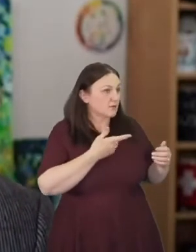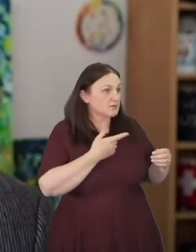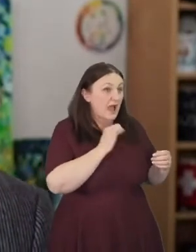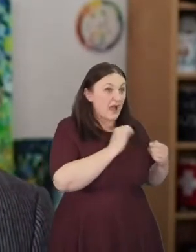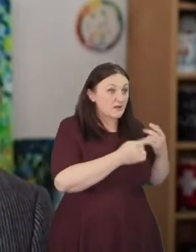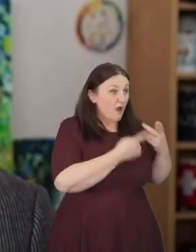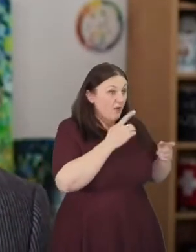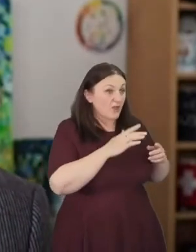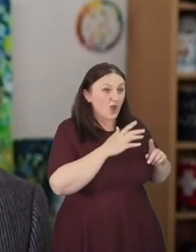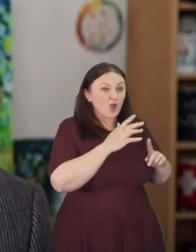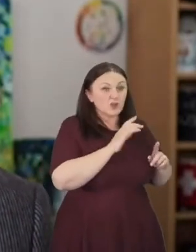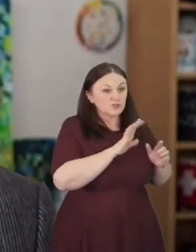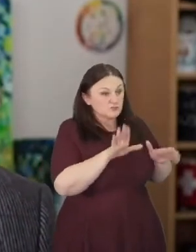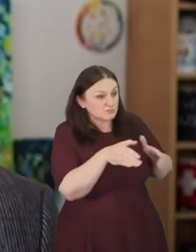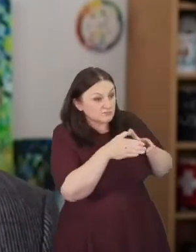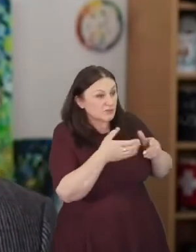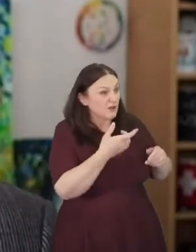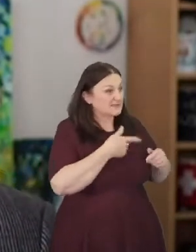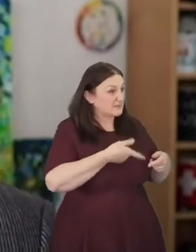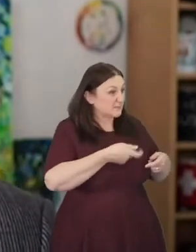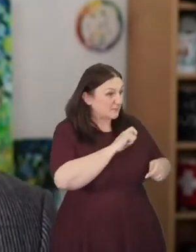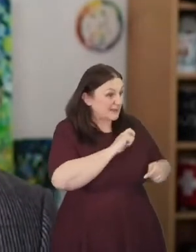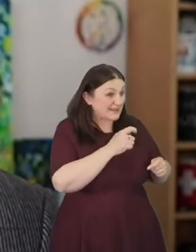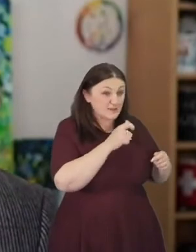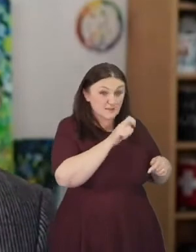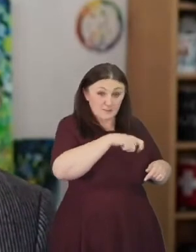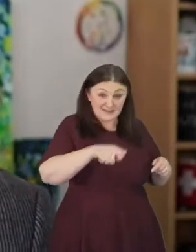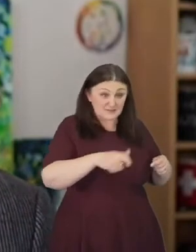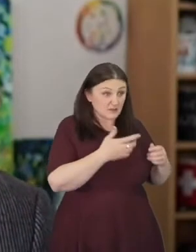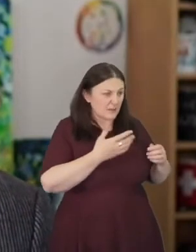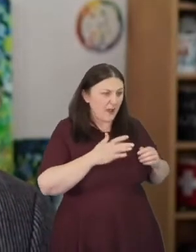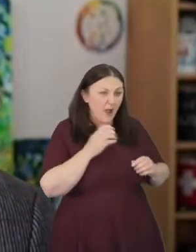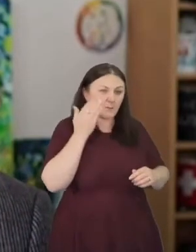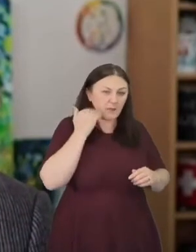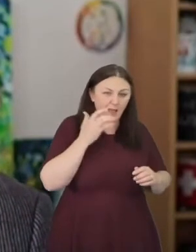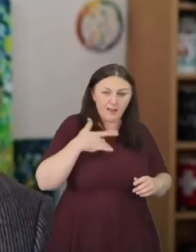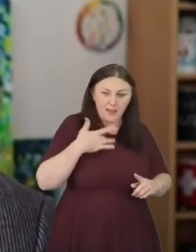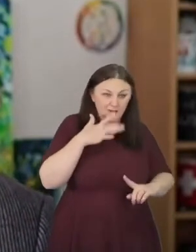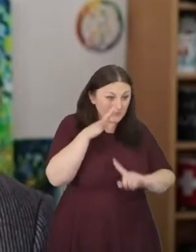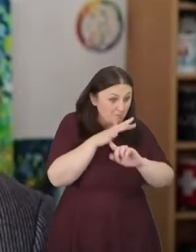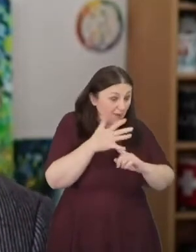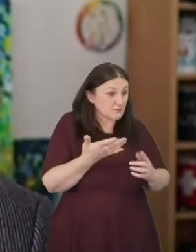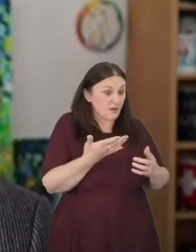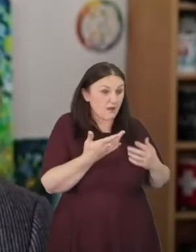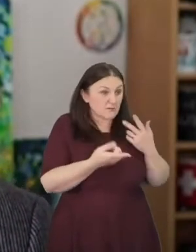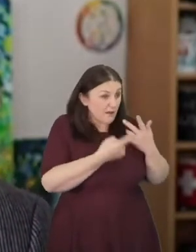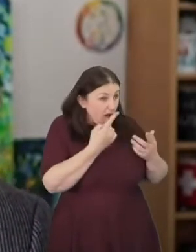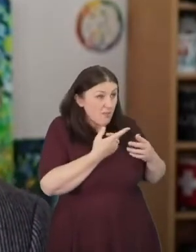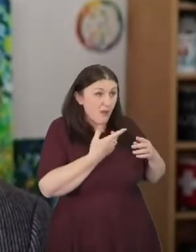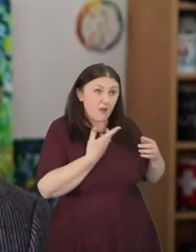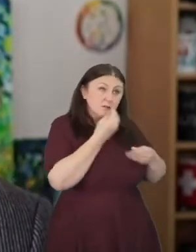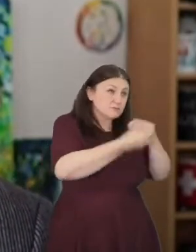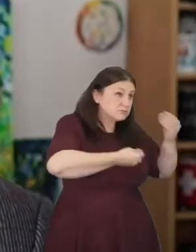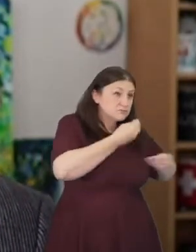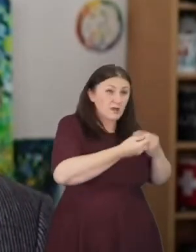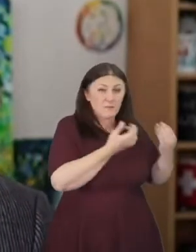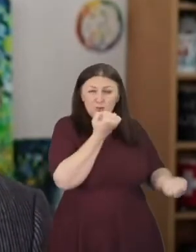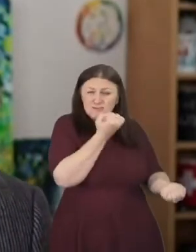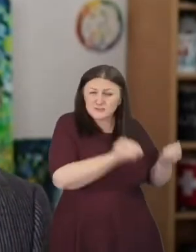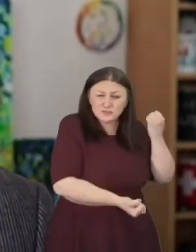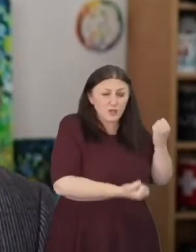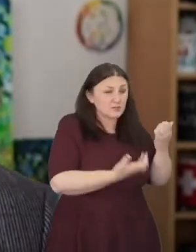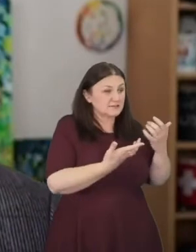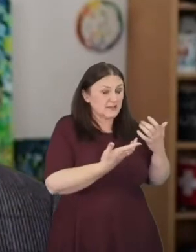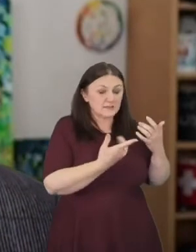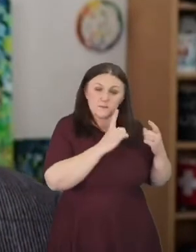for people of color in our nation. nevertheless I did stay focused on my commitment and